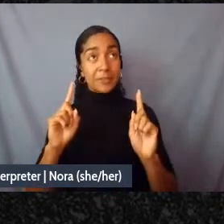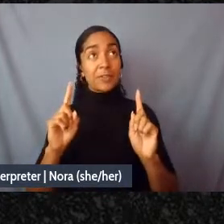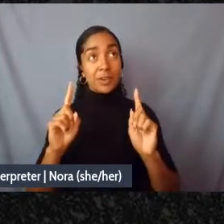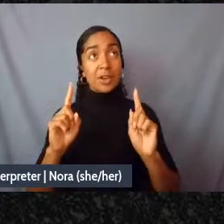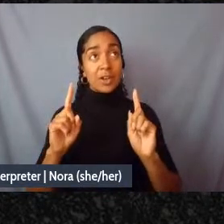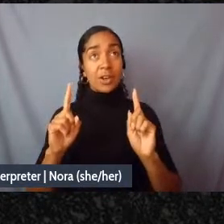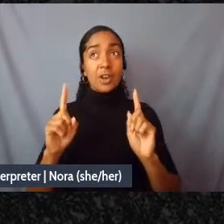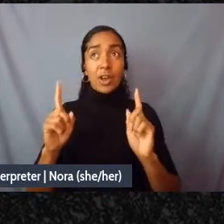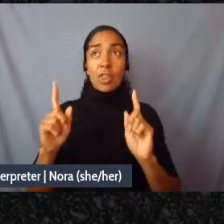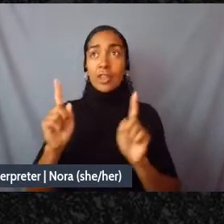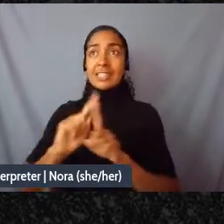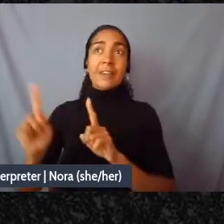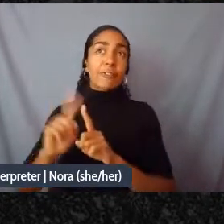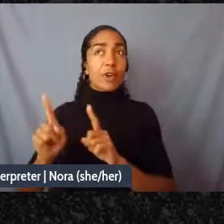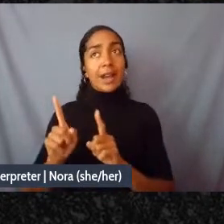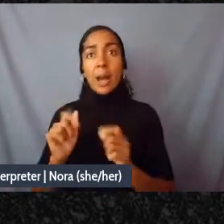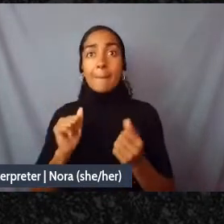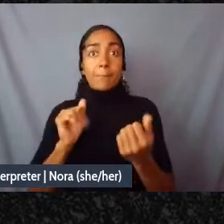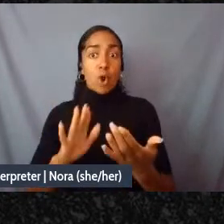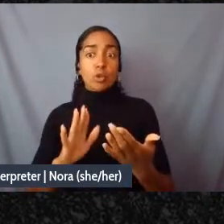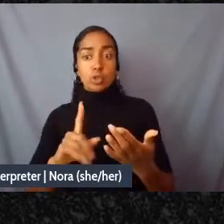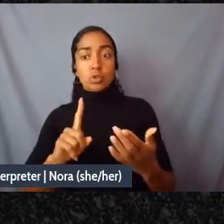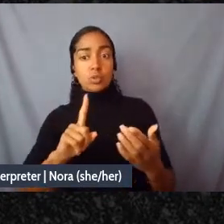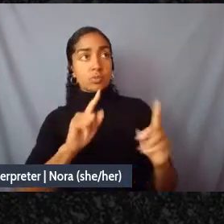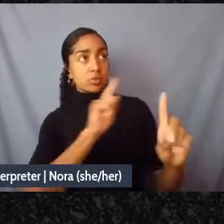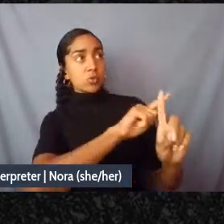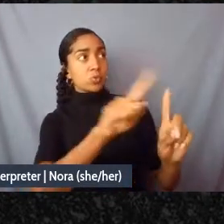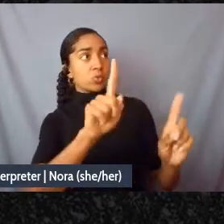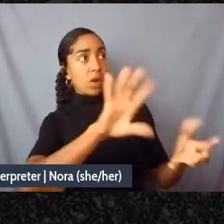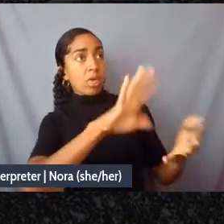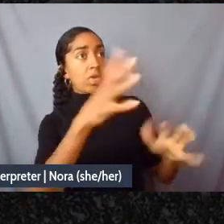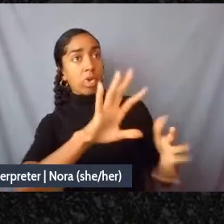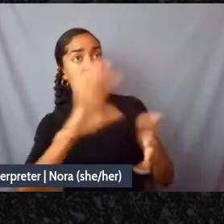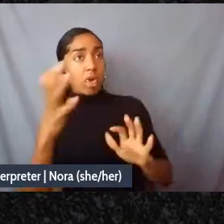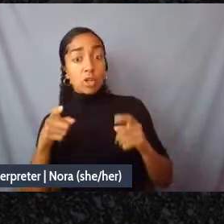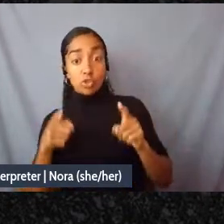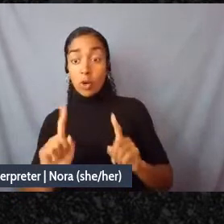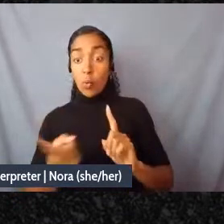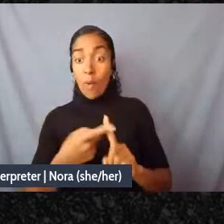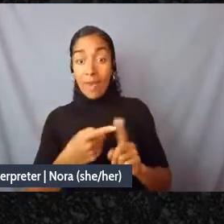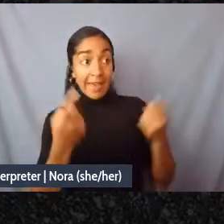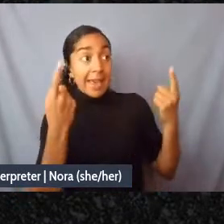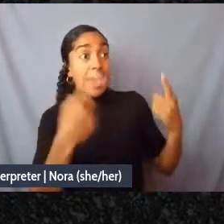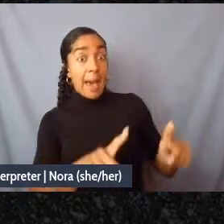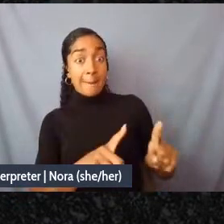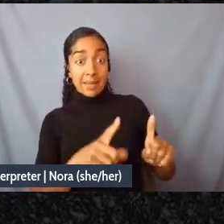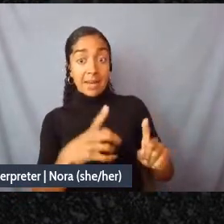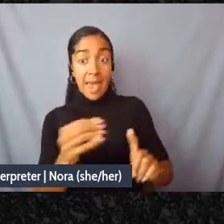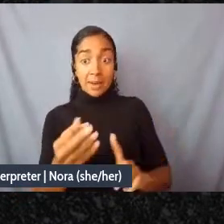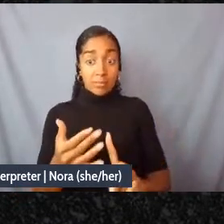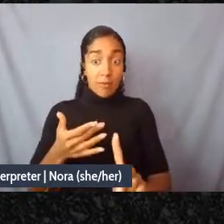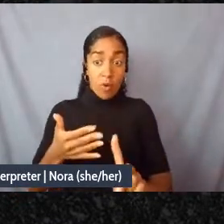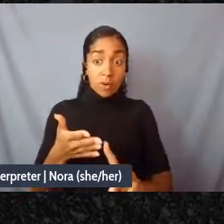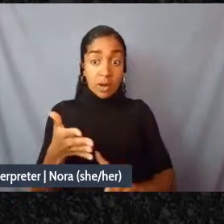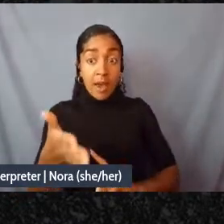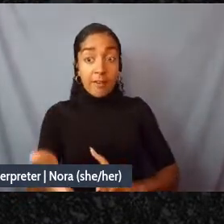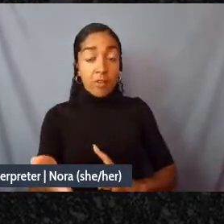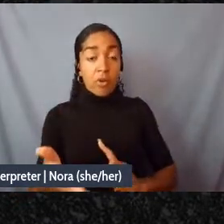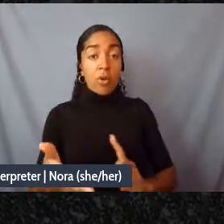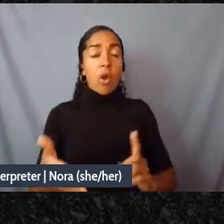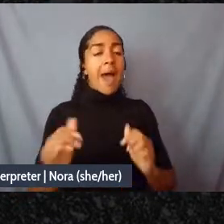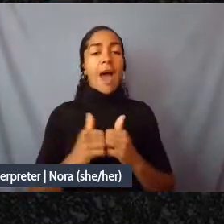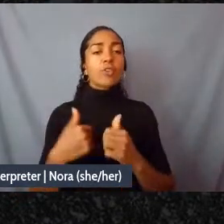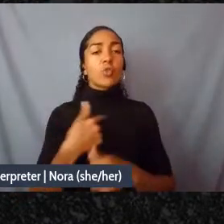catastrophes and the times in which they are happening as well as in the breadth of which they are happening how do we